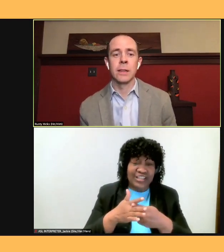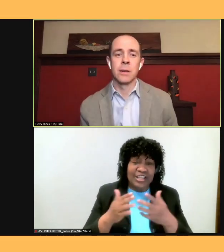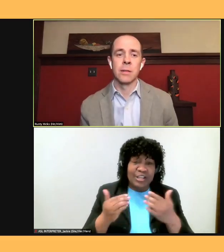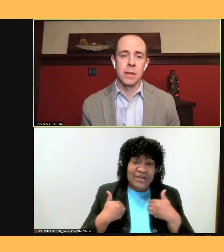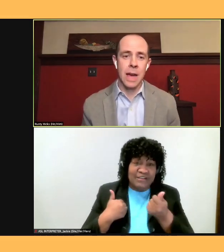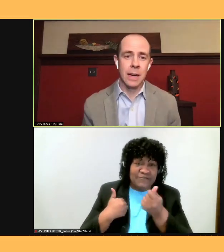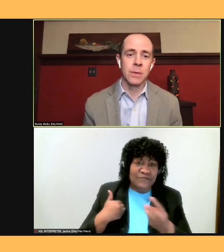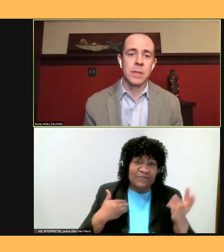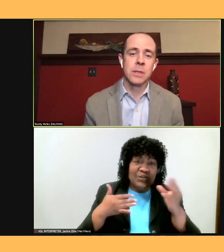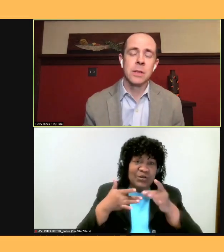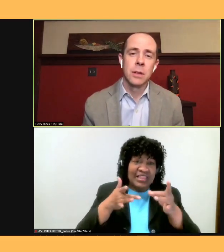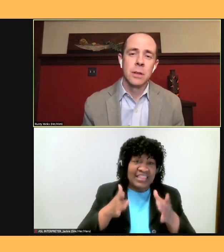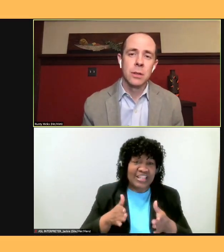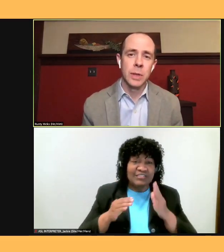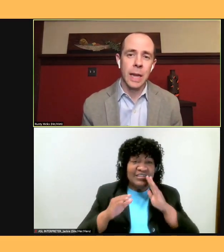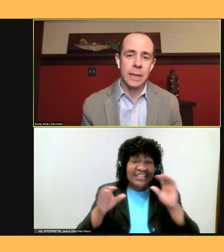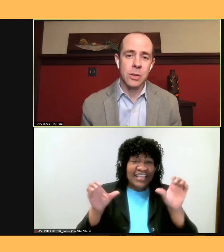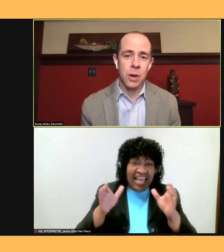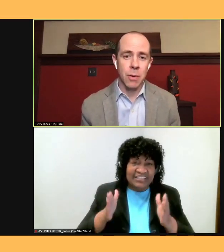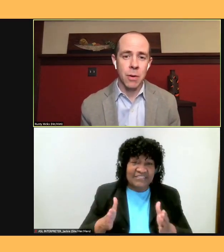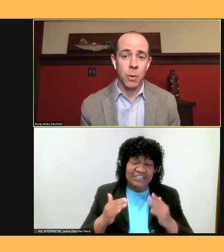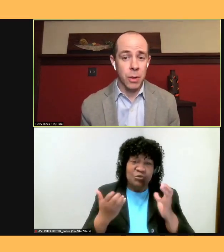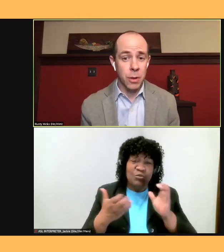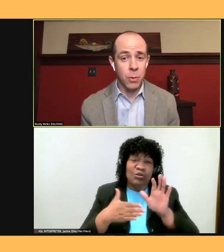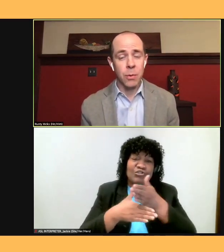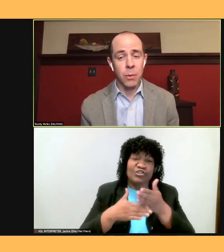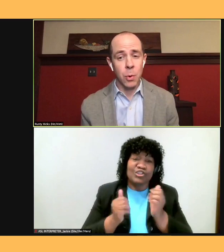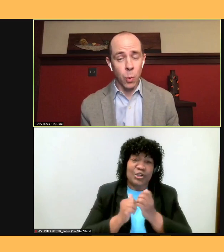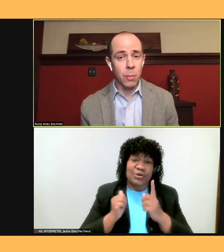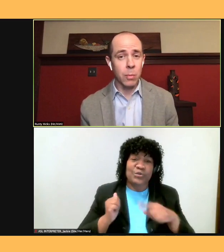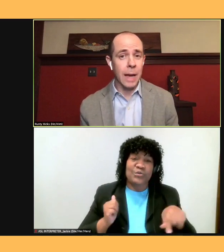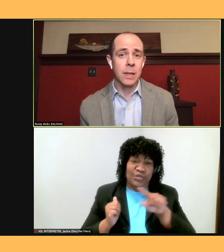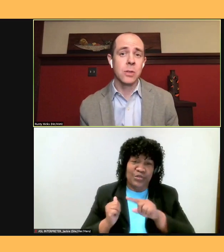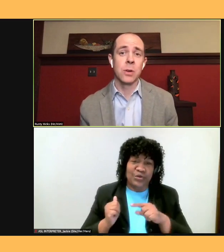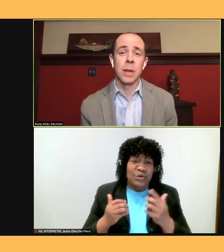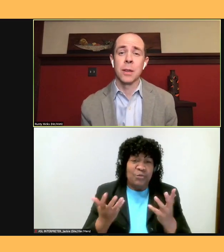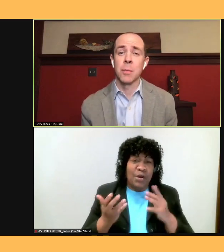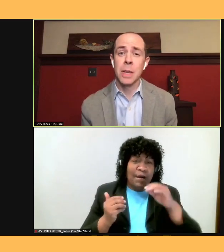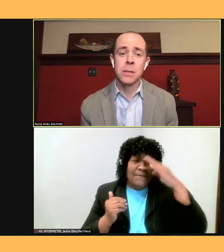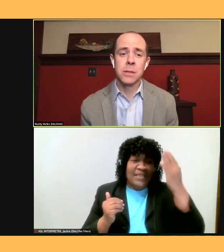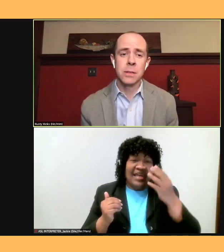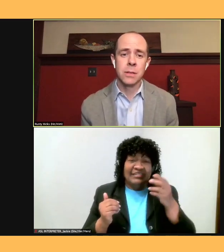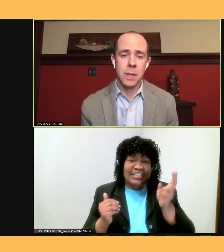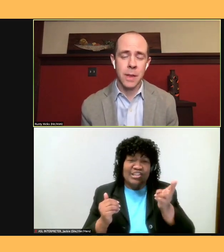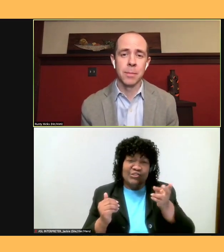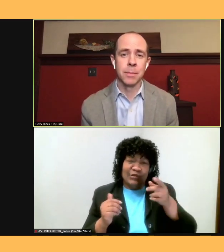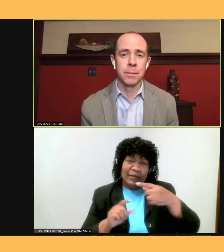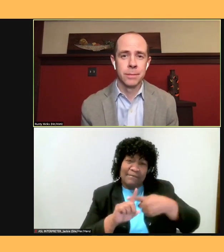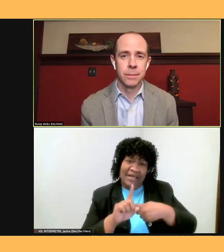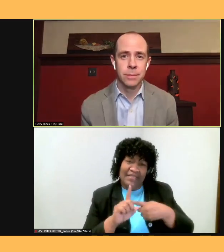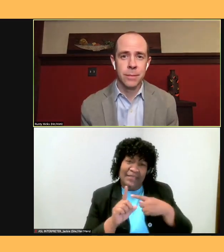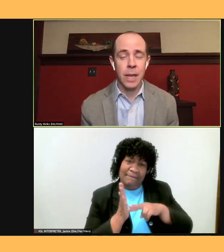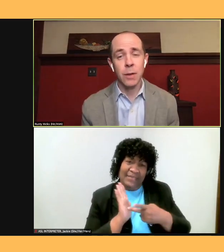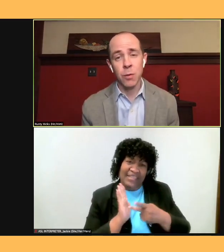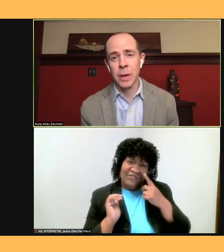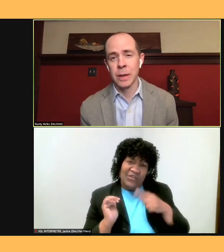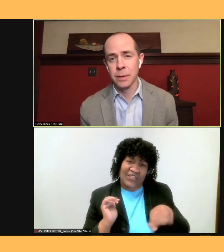activists who would like to share with you what Black History Month means to them. Thank you for being.